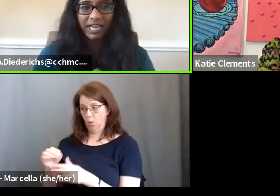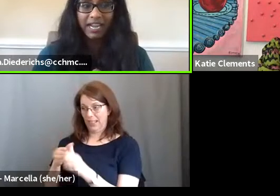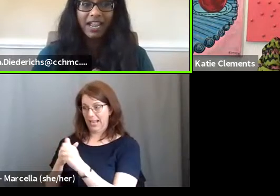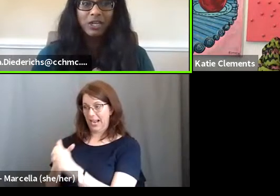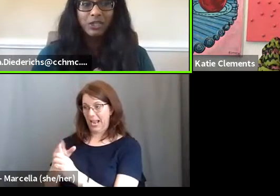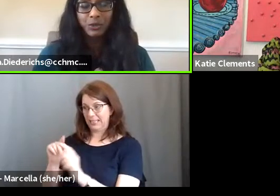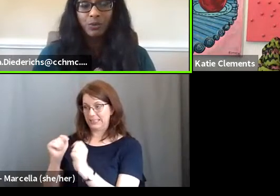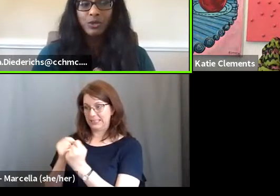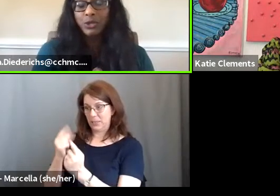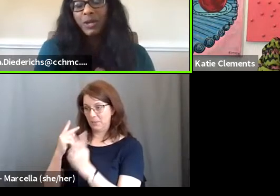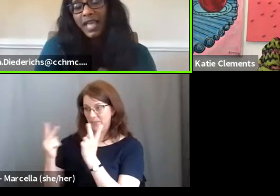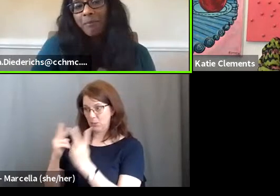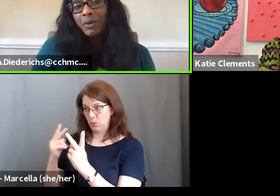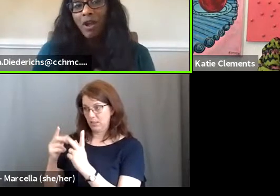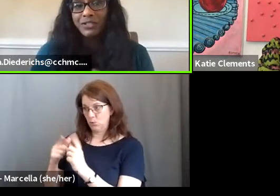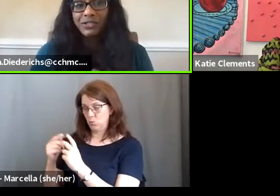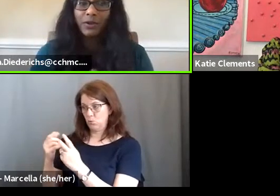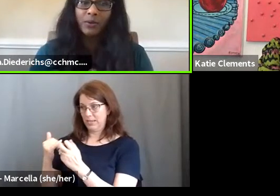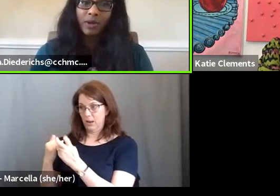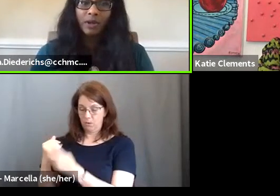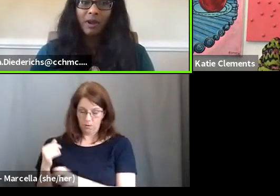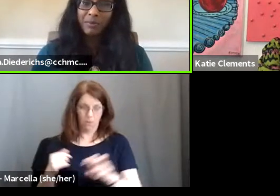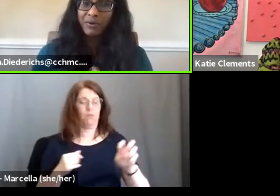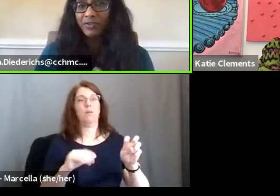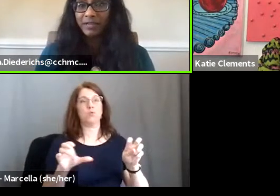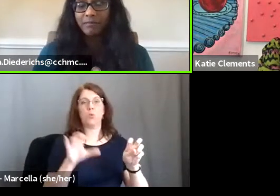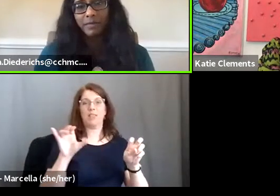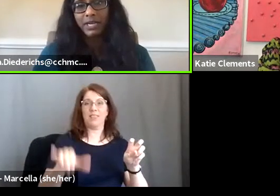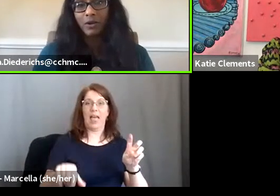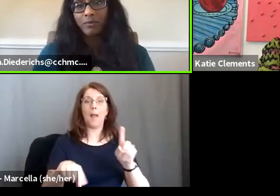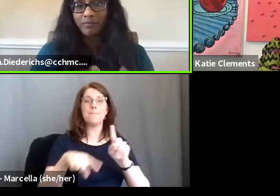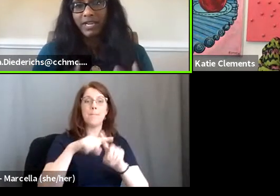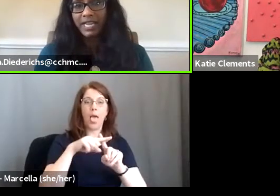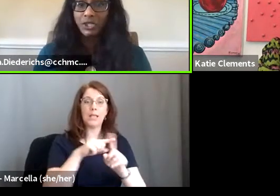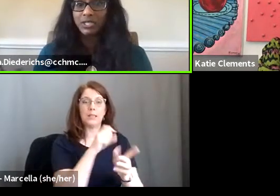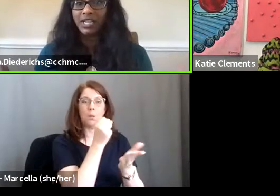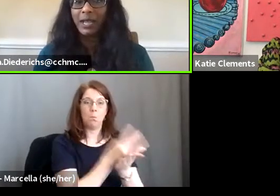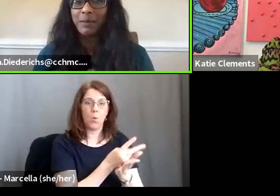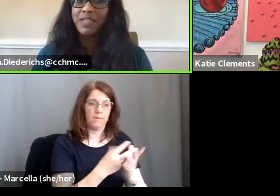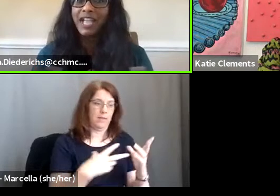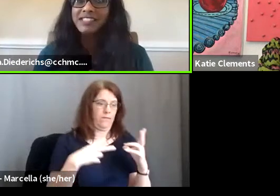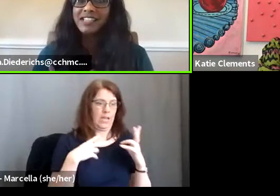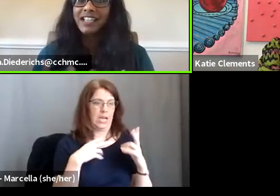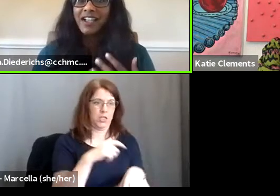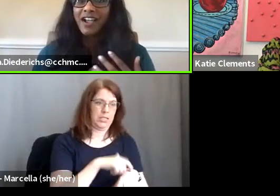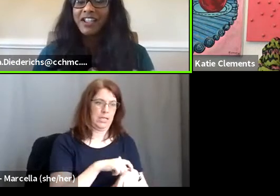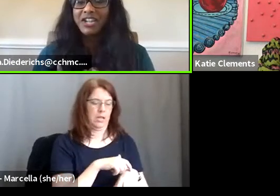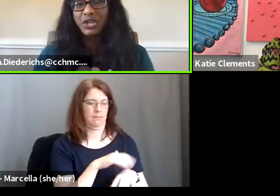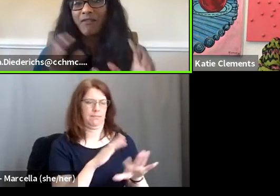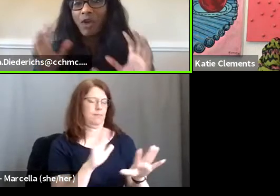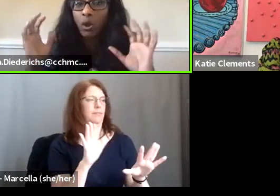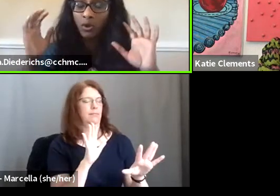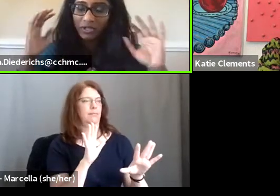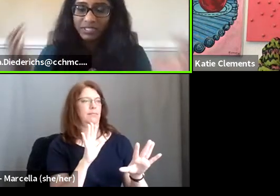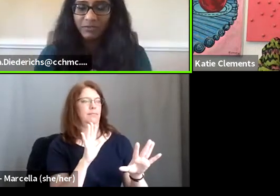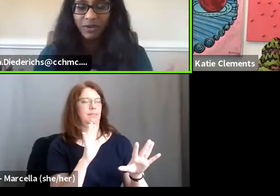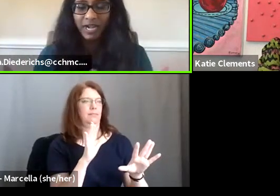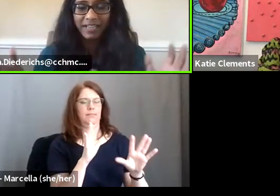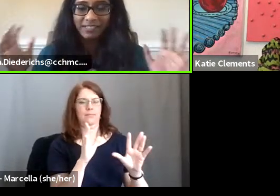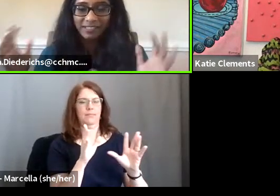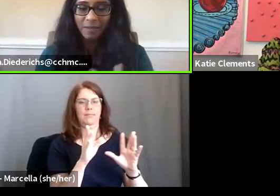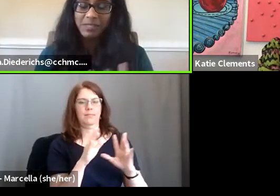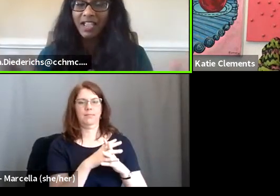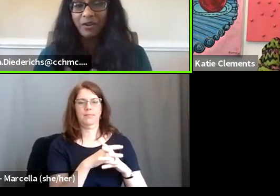visually to doing that, but also approving, you know, vacation time, that's, you have a whole